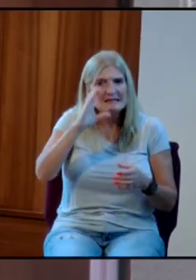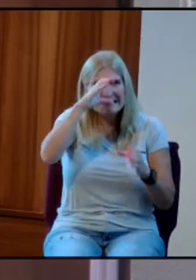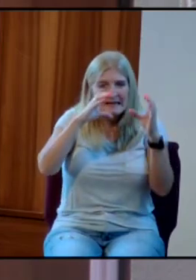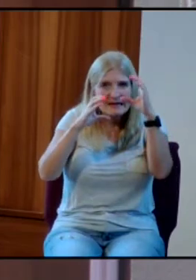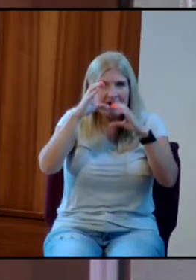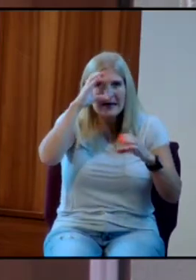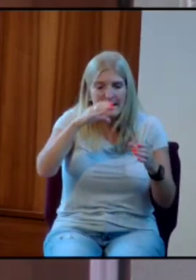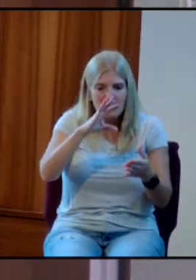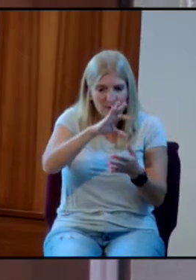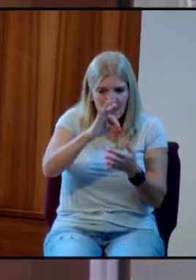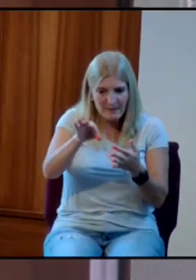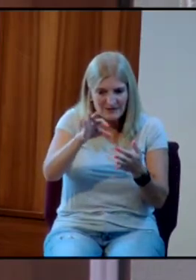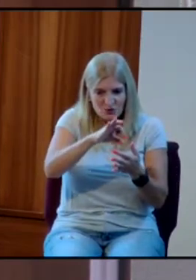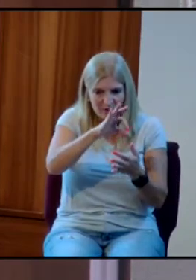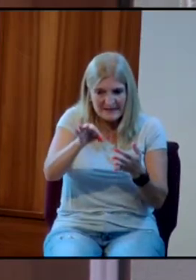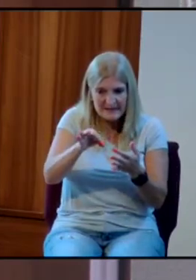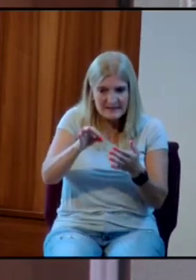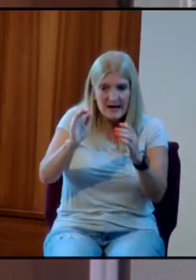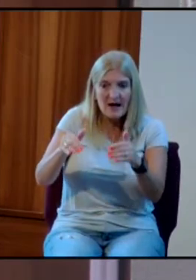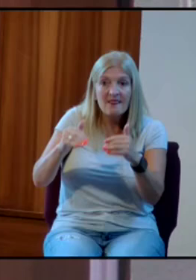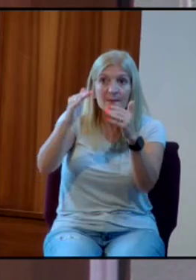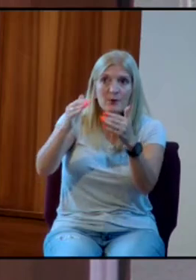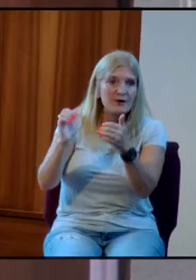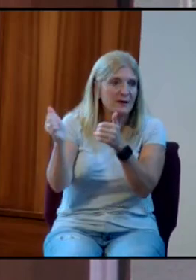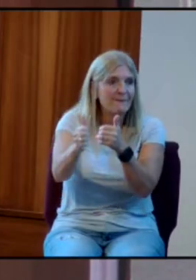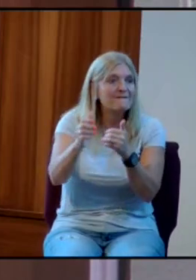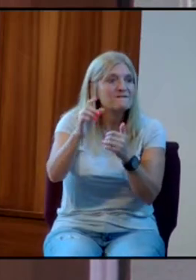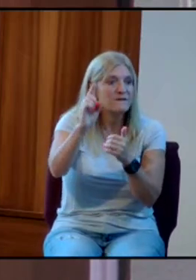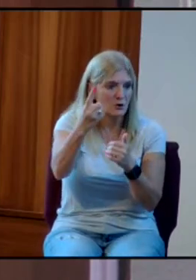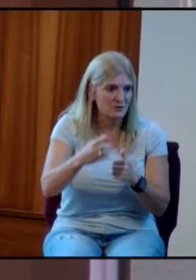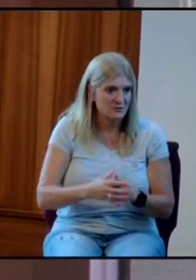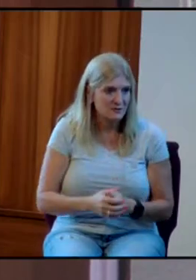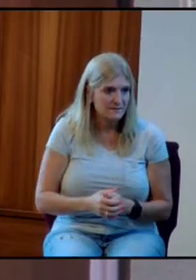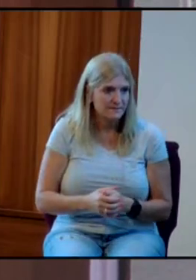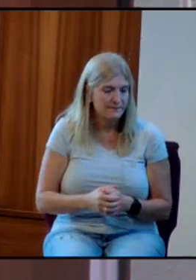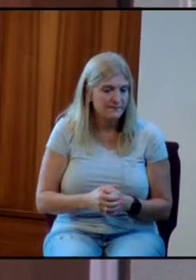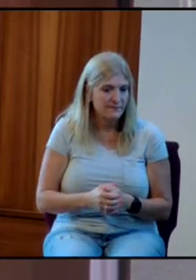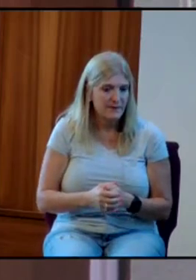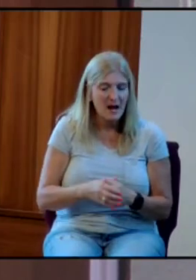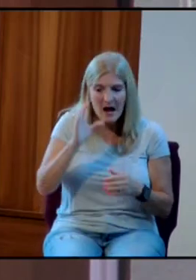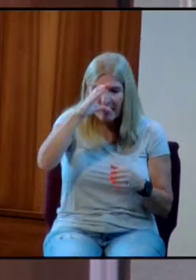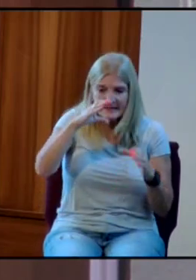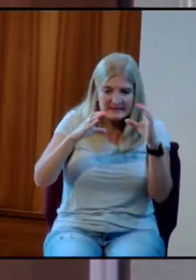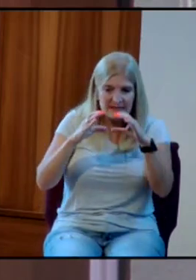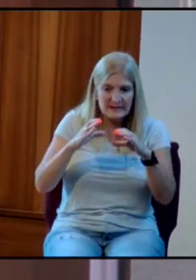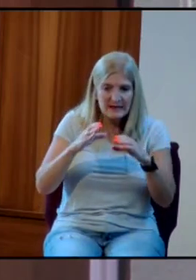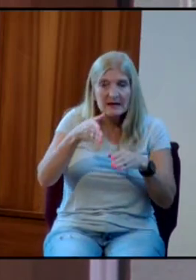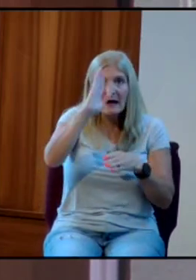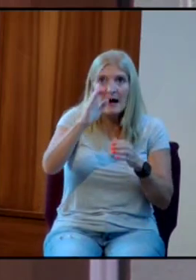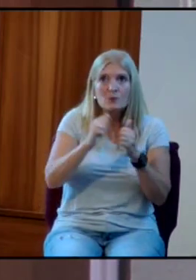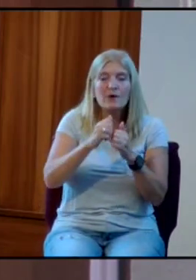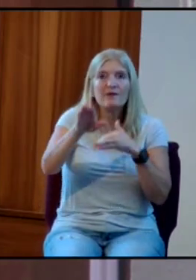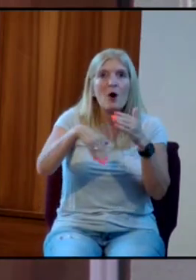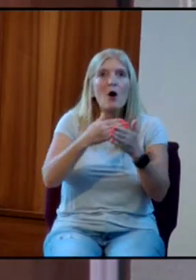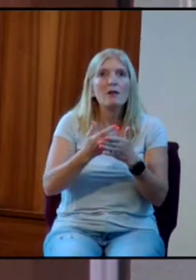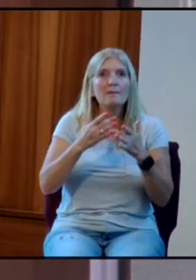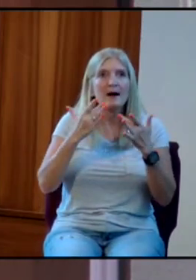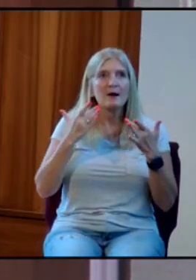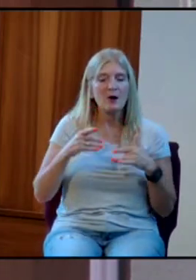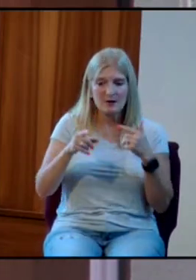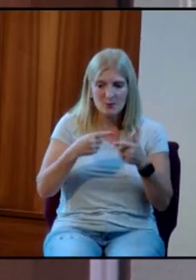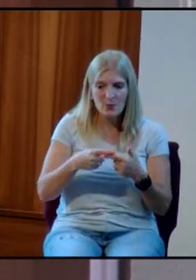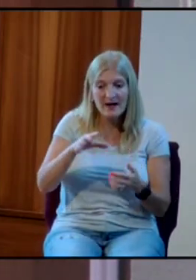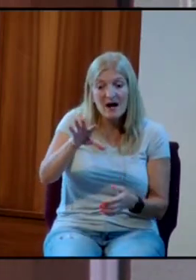that put God first. I seek God with all my heart when I start choosing